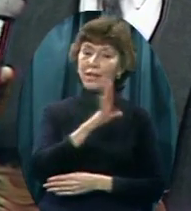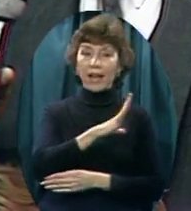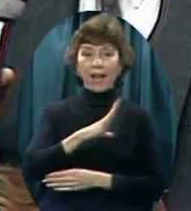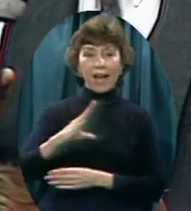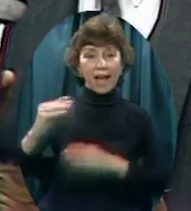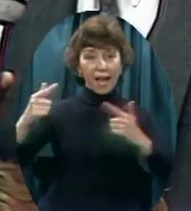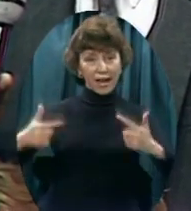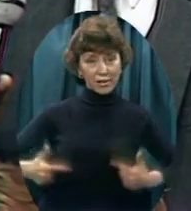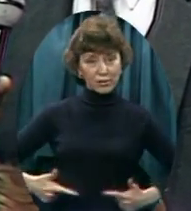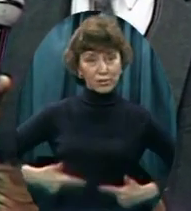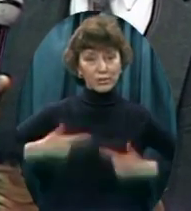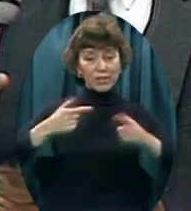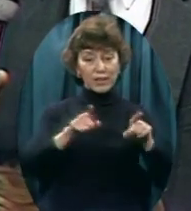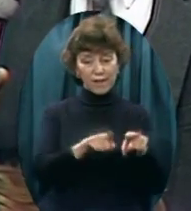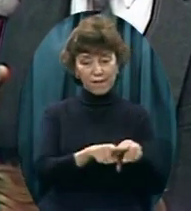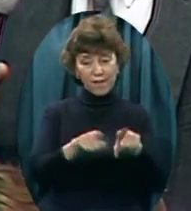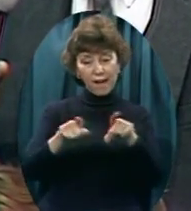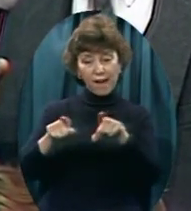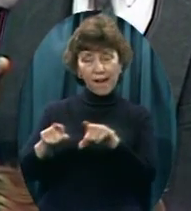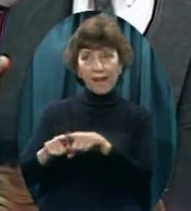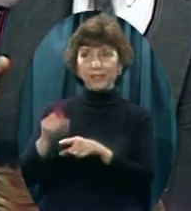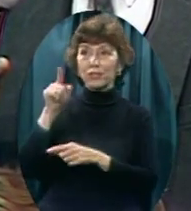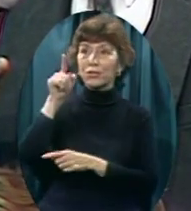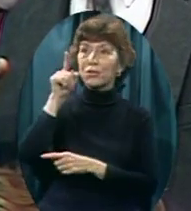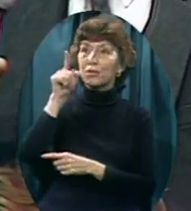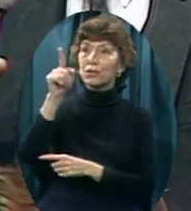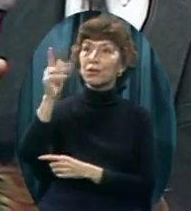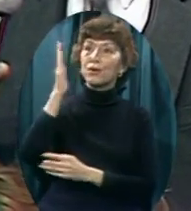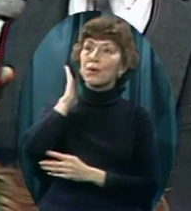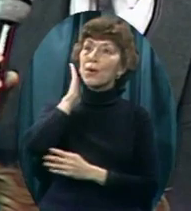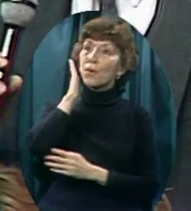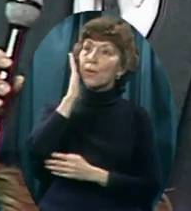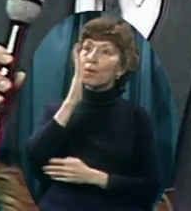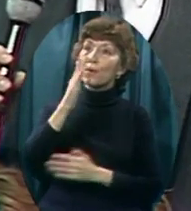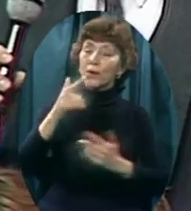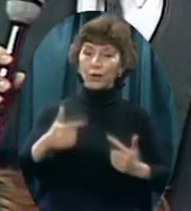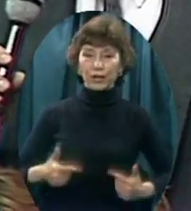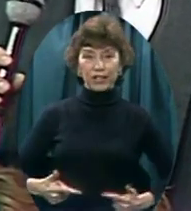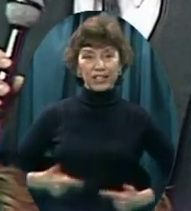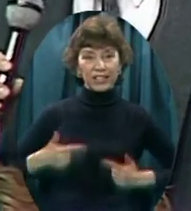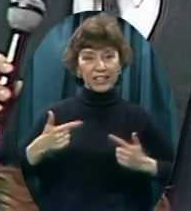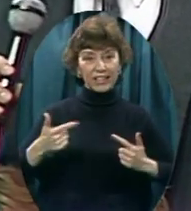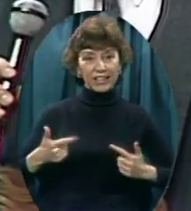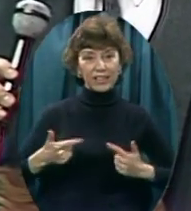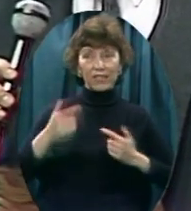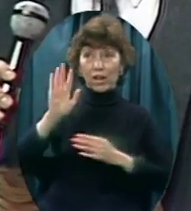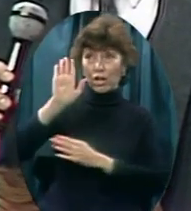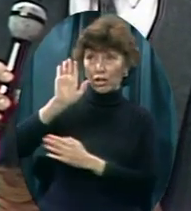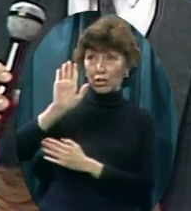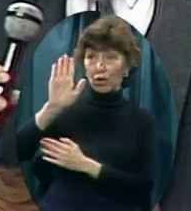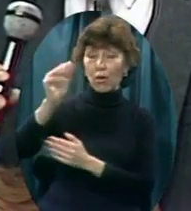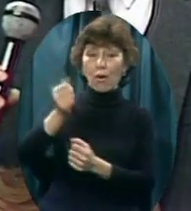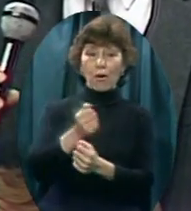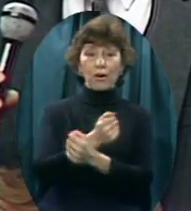as you would live. Your love